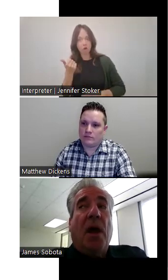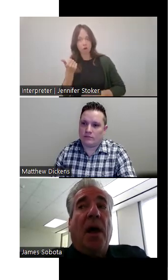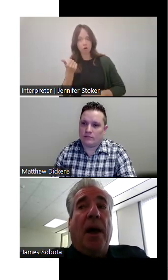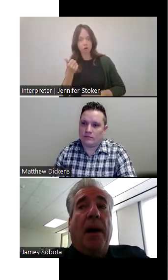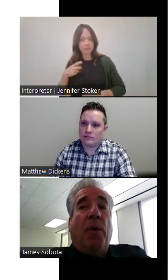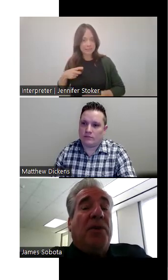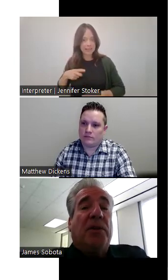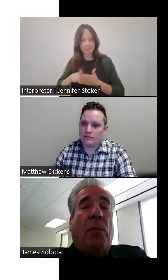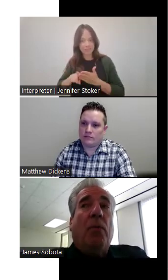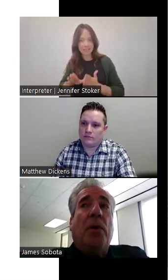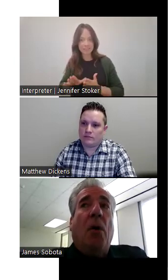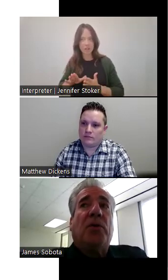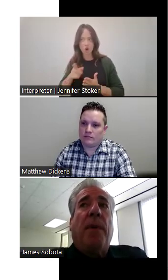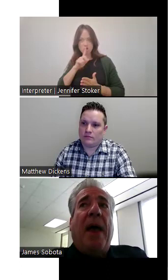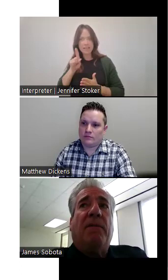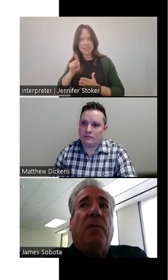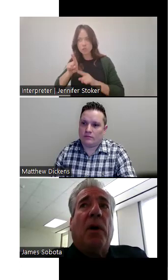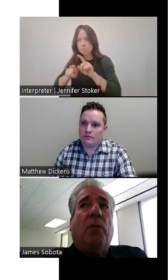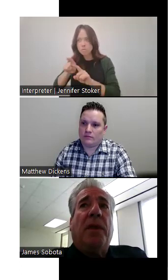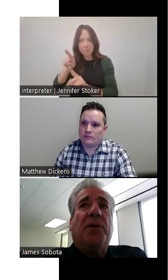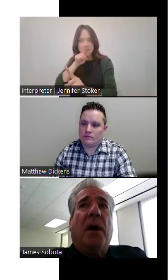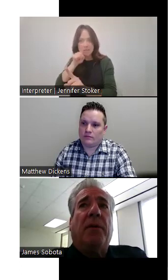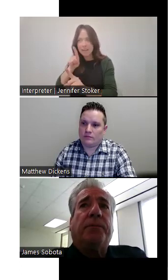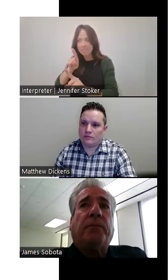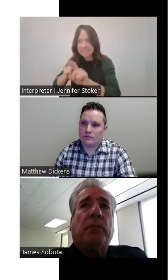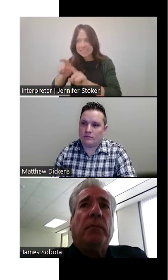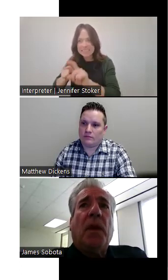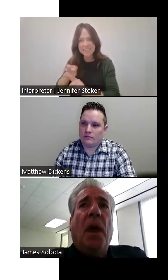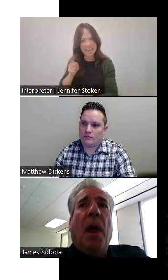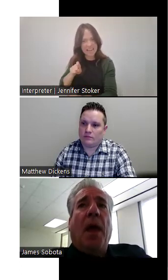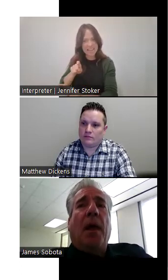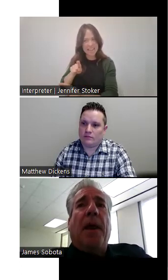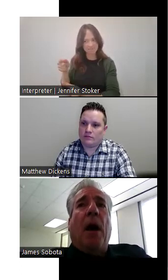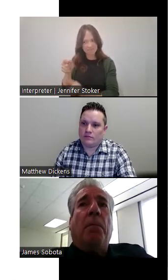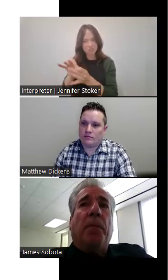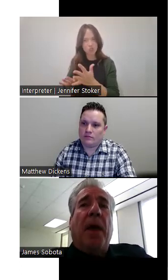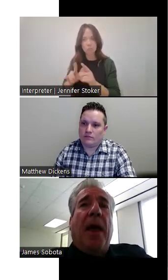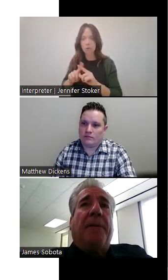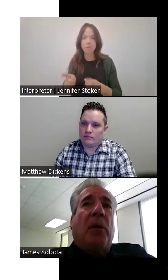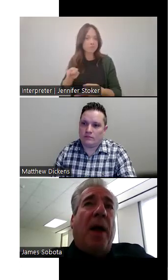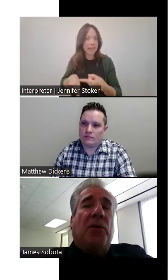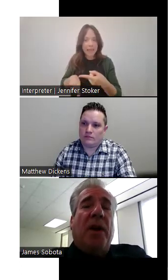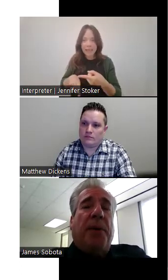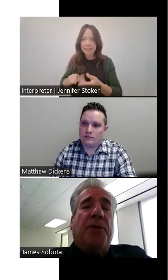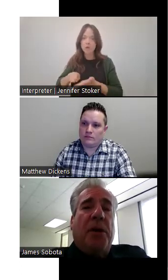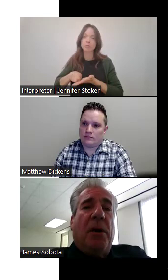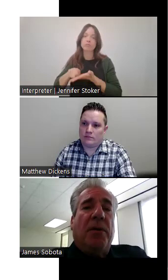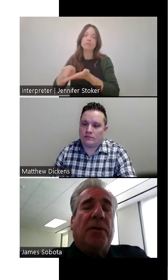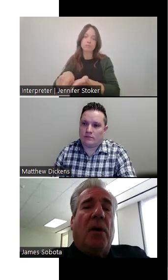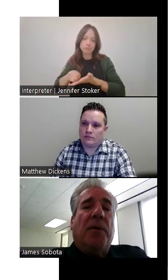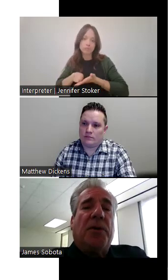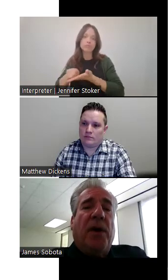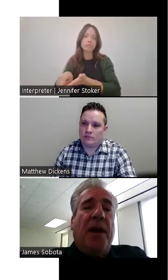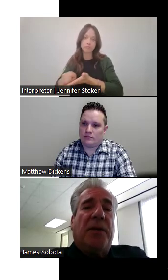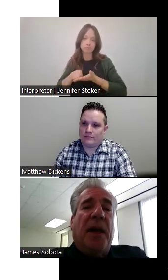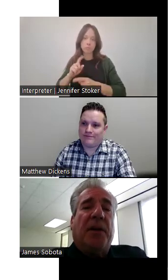uh, we just wrote notes back and forth with each other. Now, after my 20 plus years